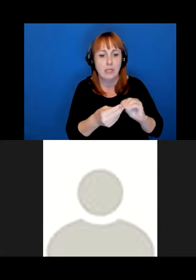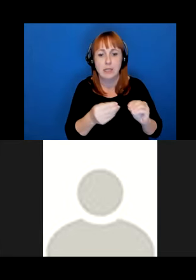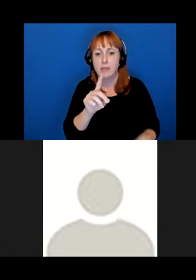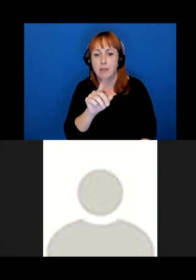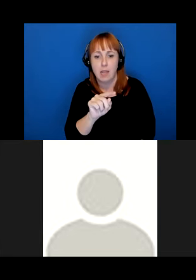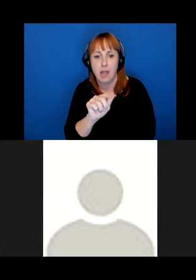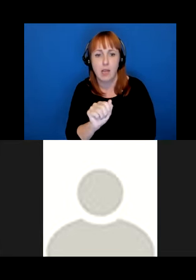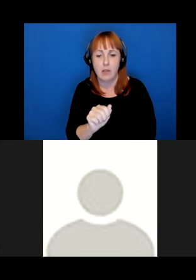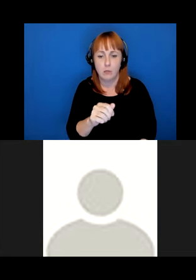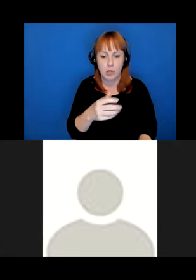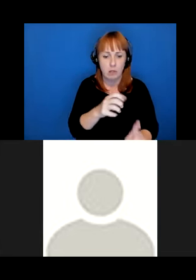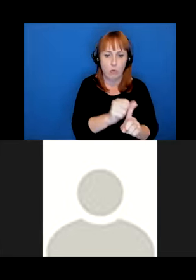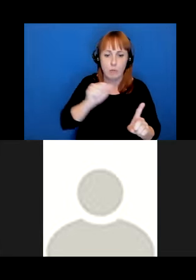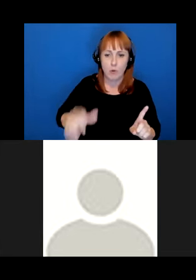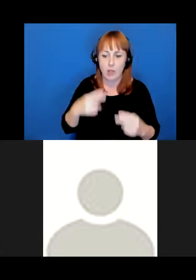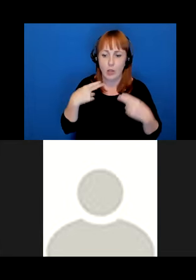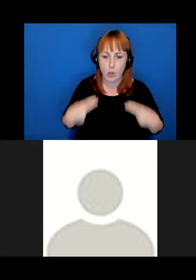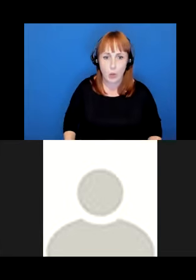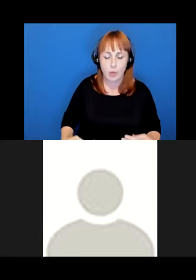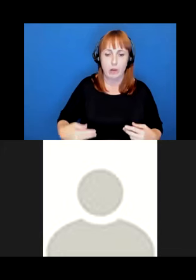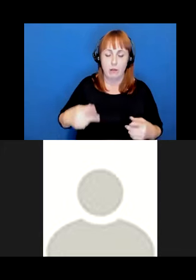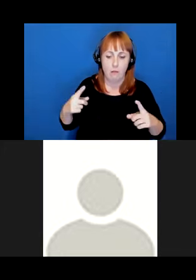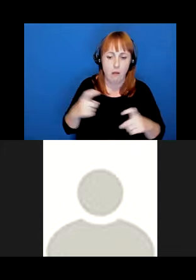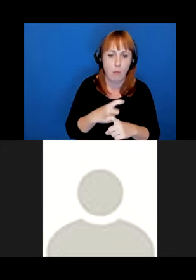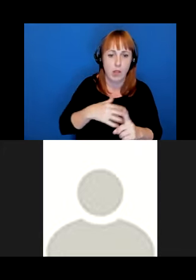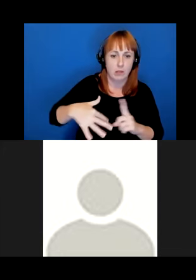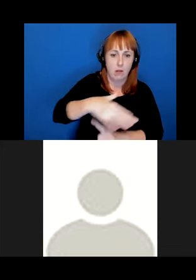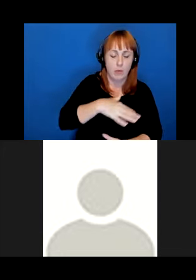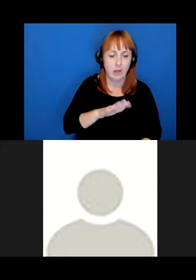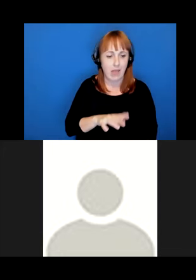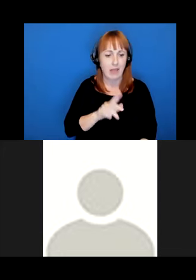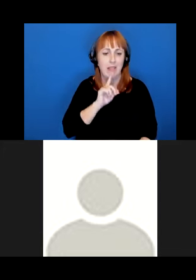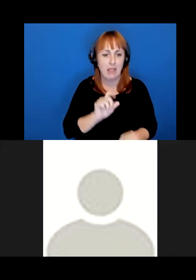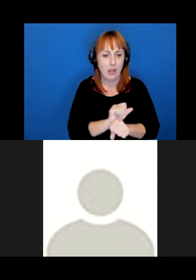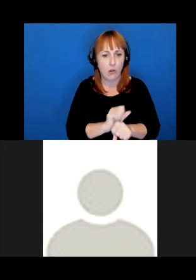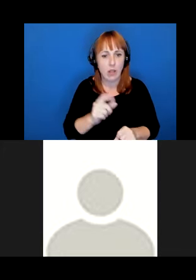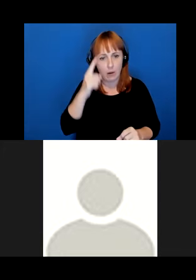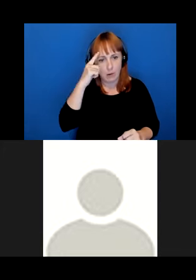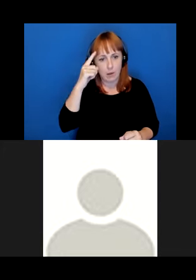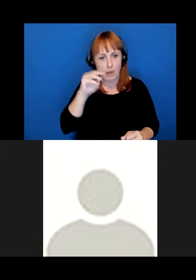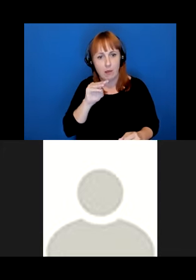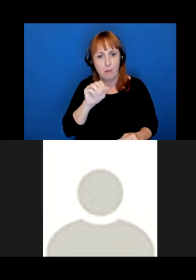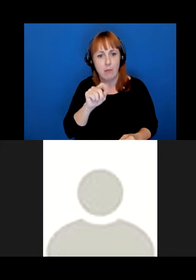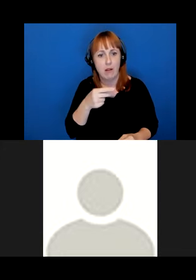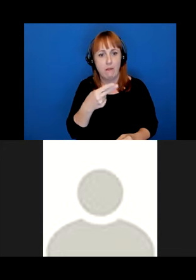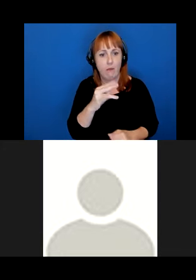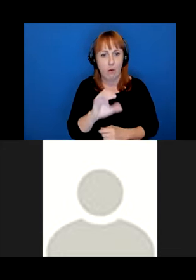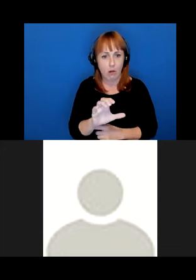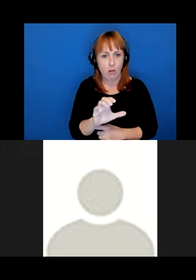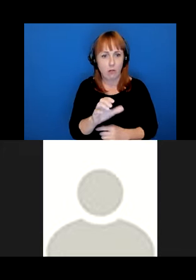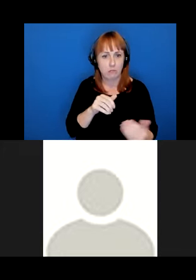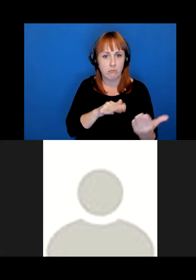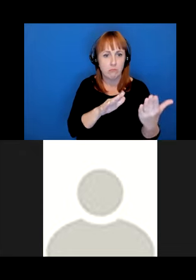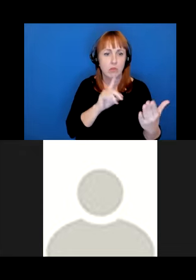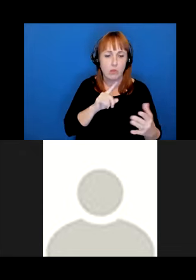and varied human contexts. This literal and metaphorical extraction from context is itself a colonial enterprise and often a